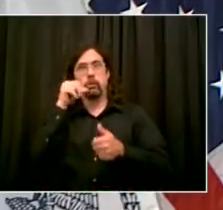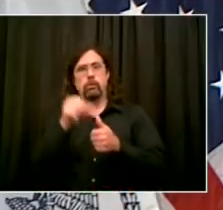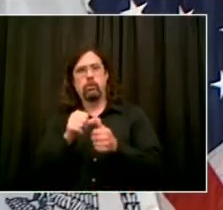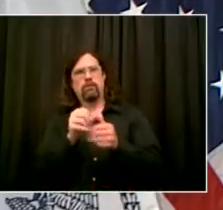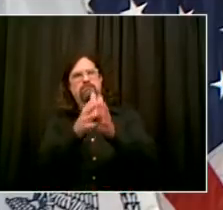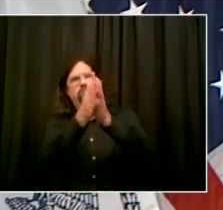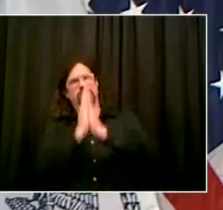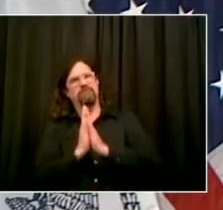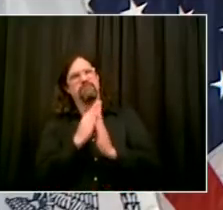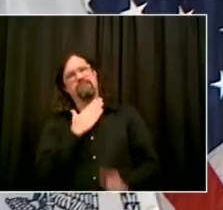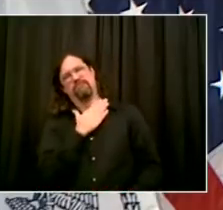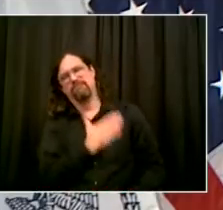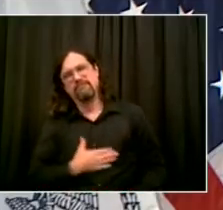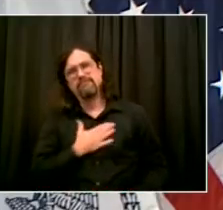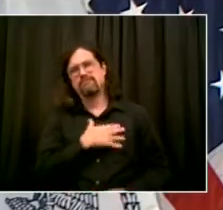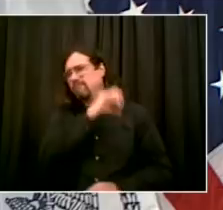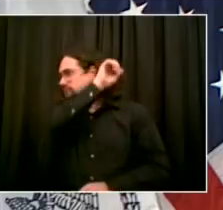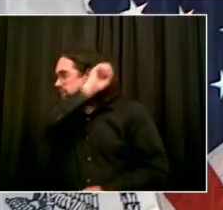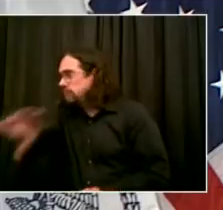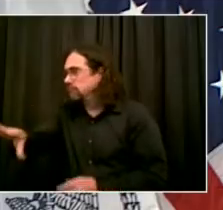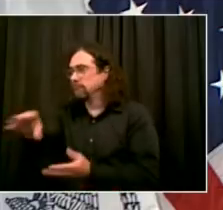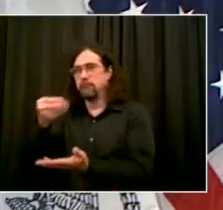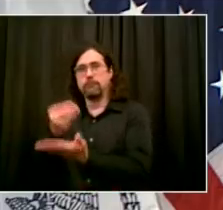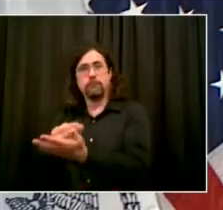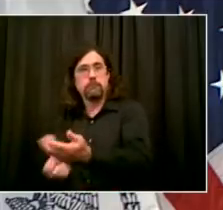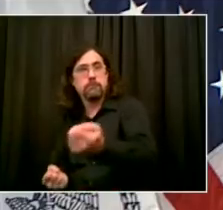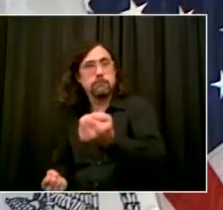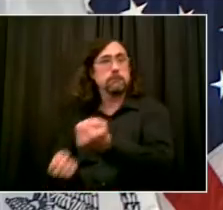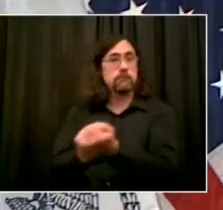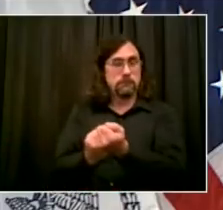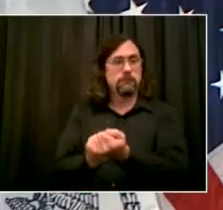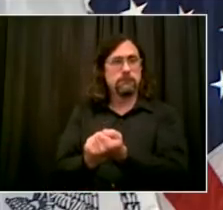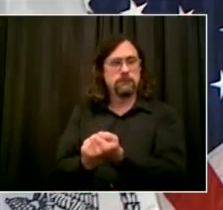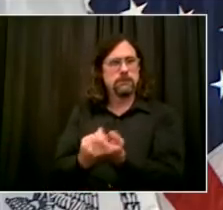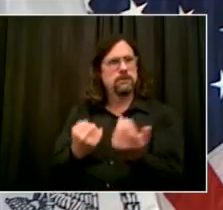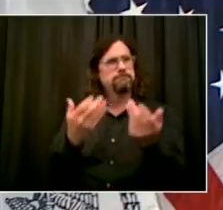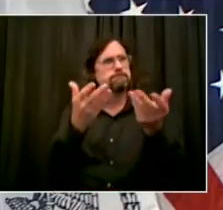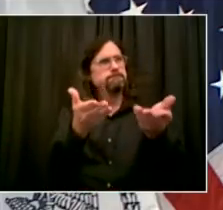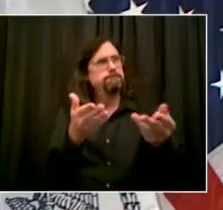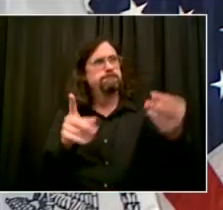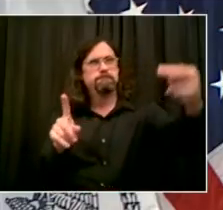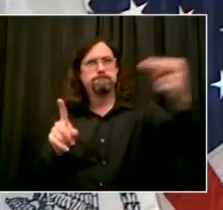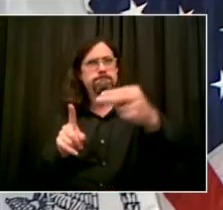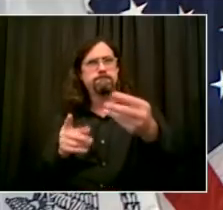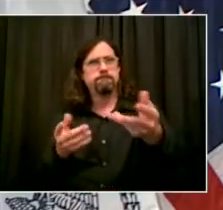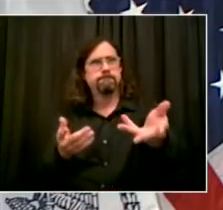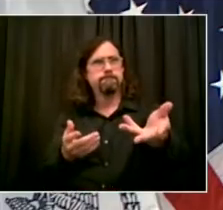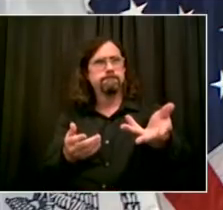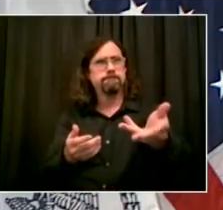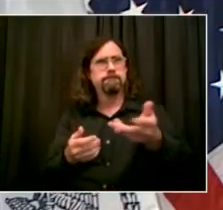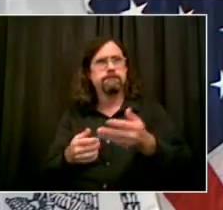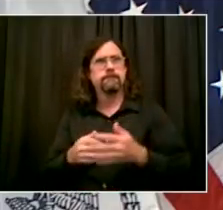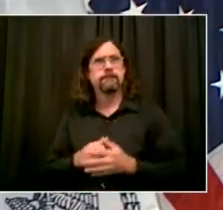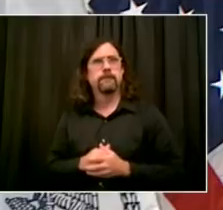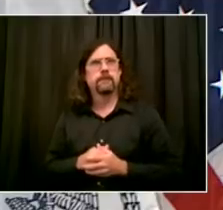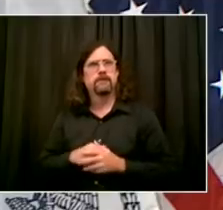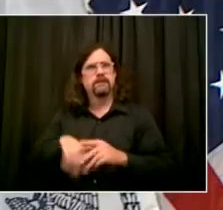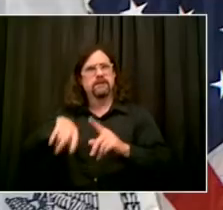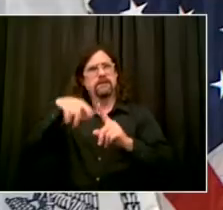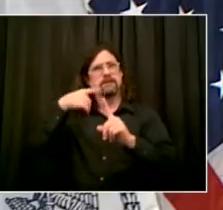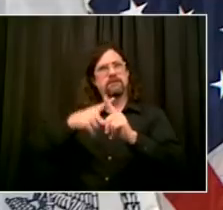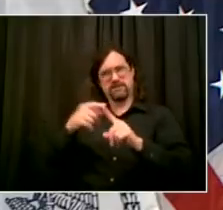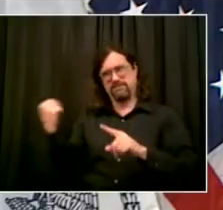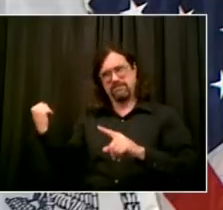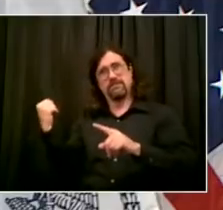you. Sure. Well, first of all, I'm very pleased to hear that they're using their power and influence to try and move the president